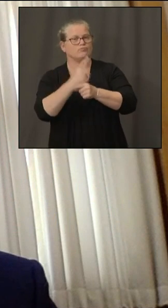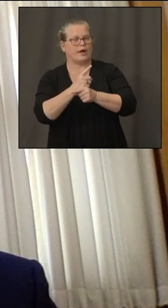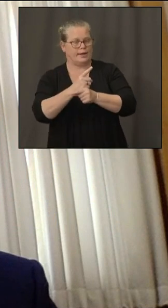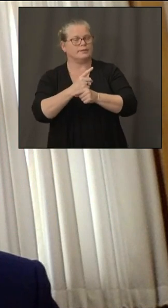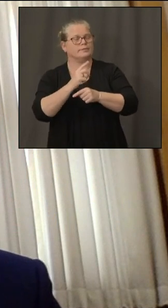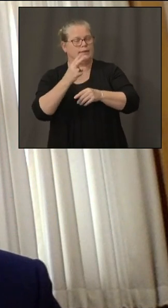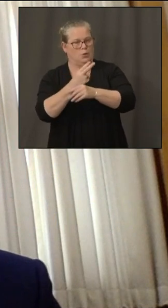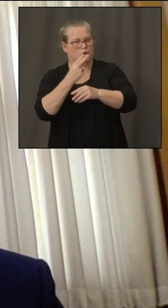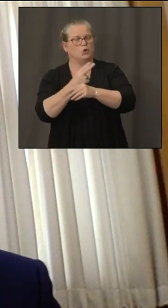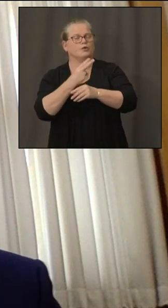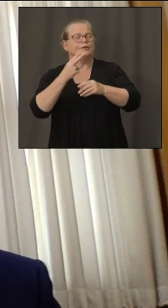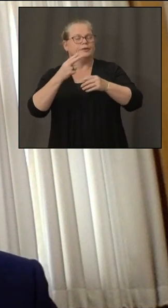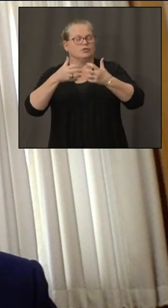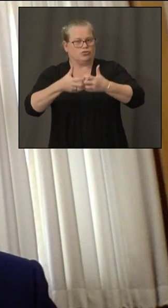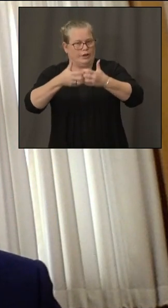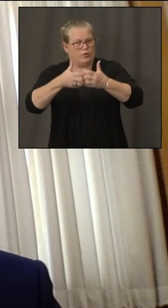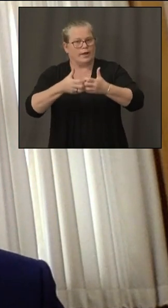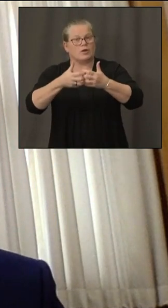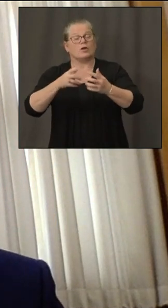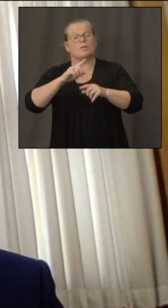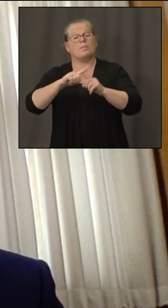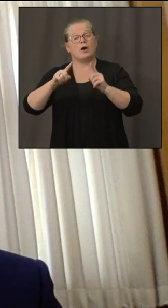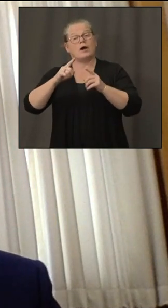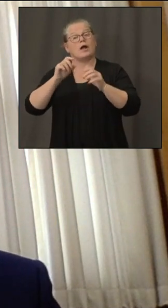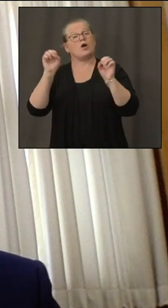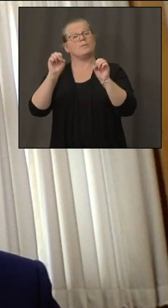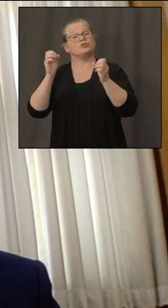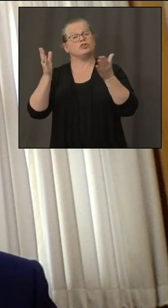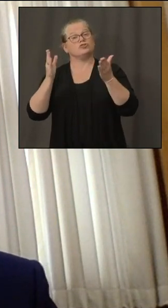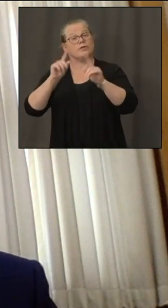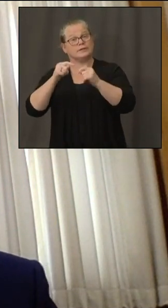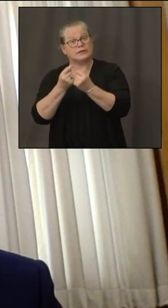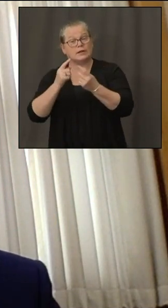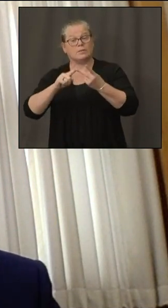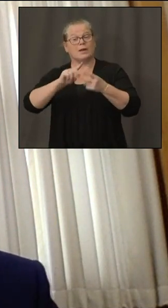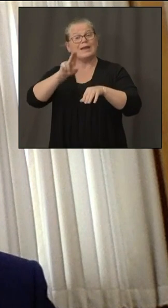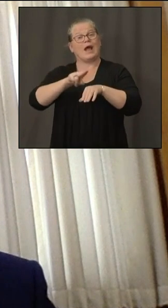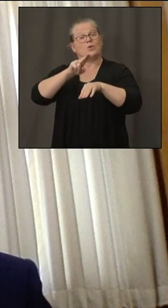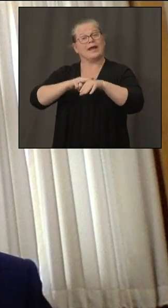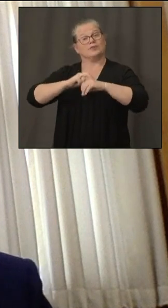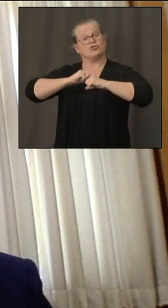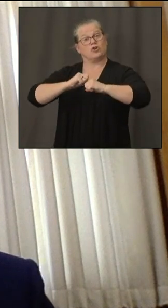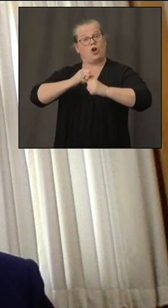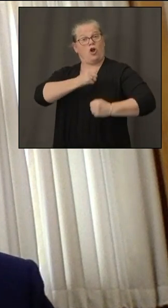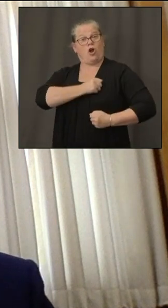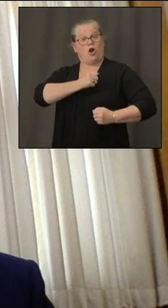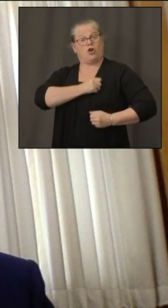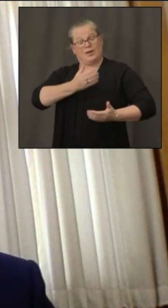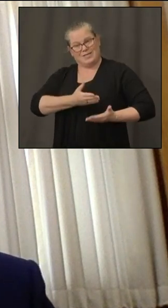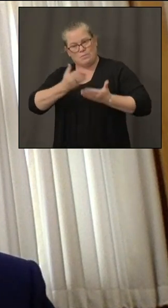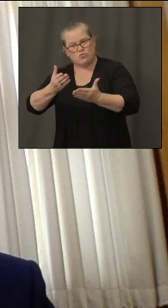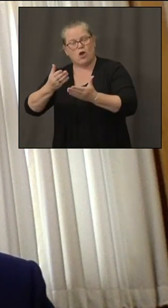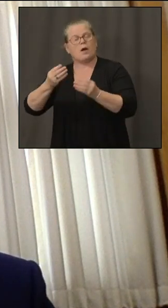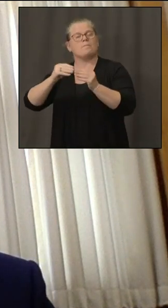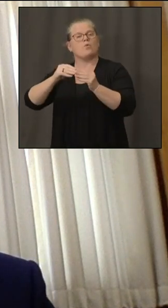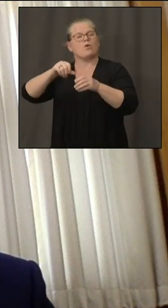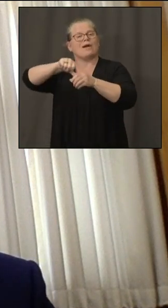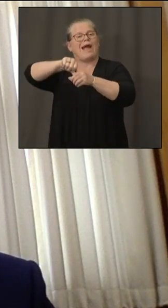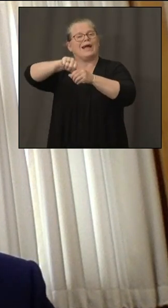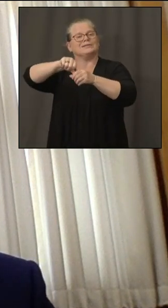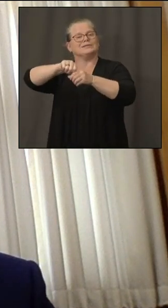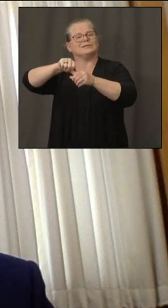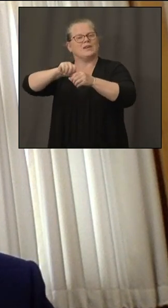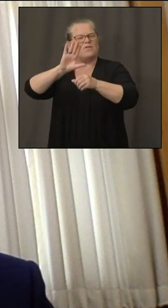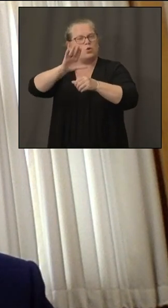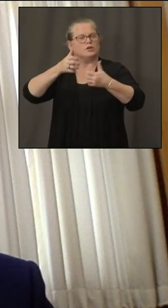emergency services team and our national guard team they've received additional fuel delivery so they continue to operate